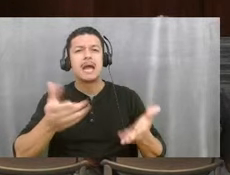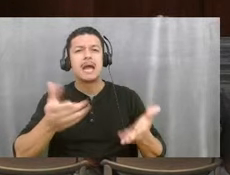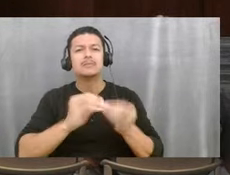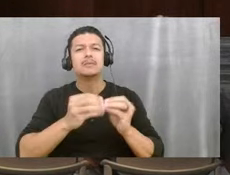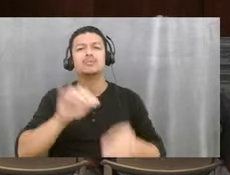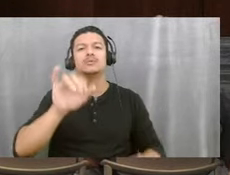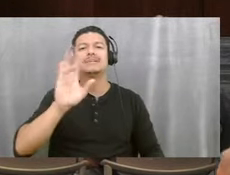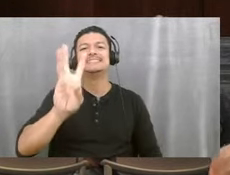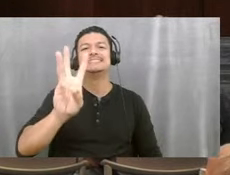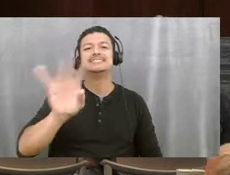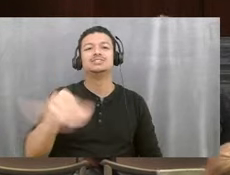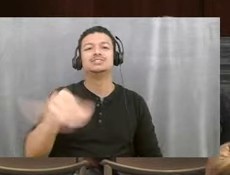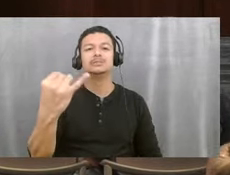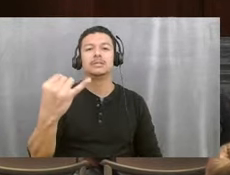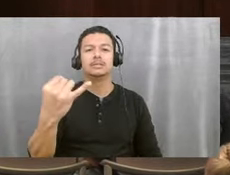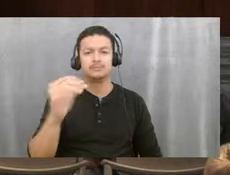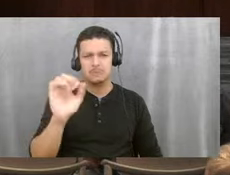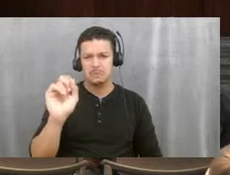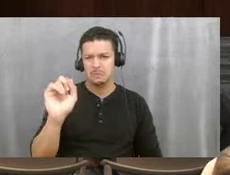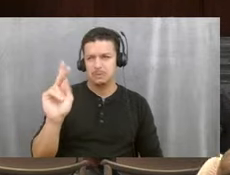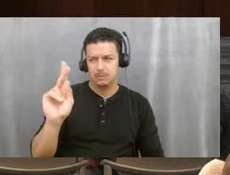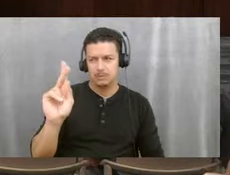6J, let's find that. 6J.